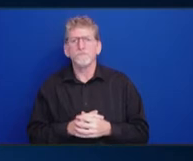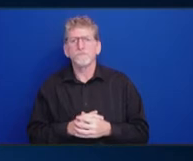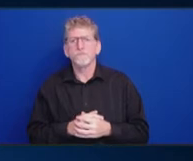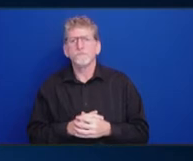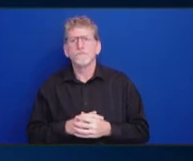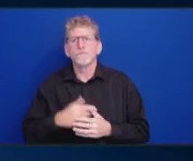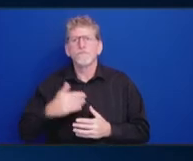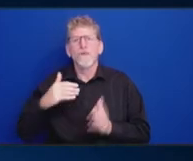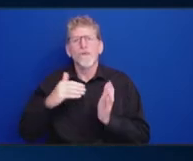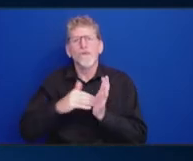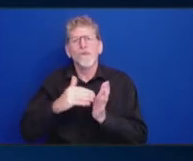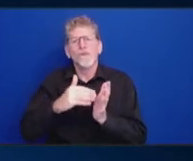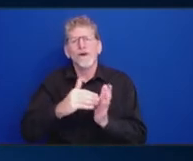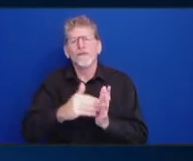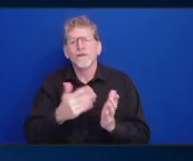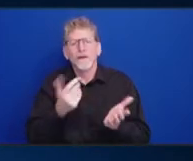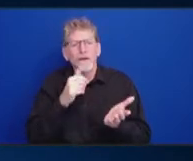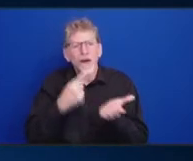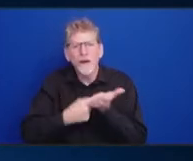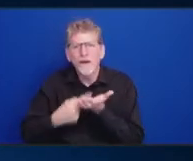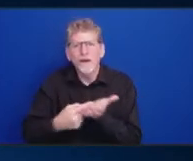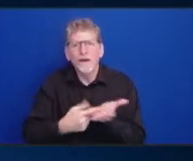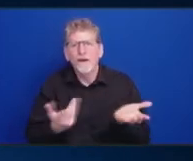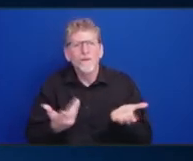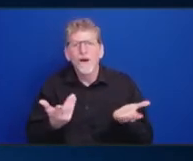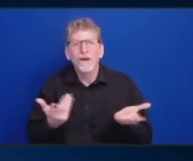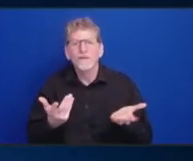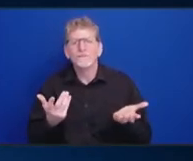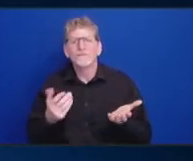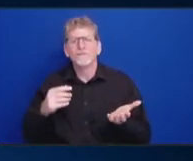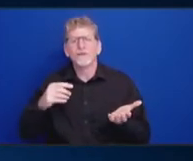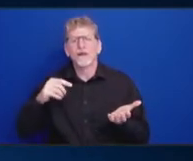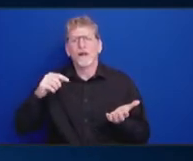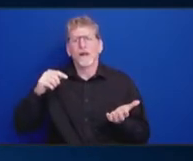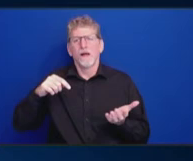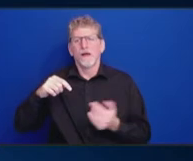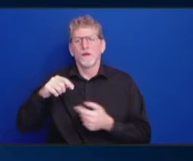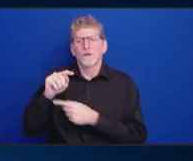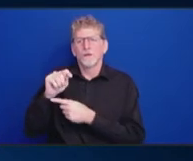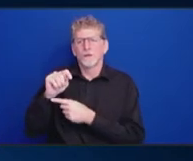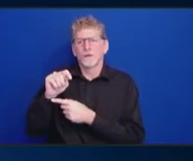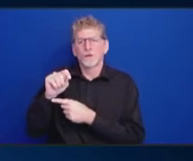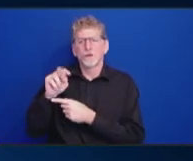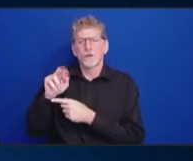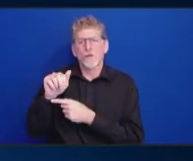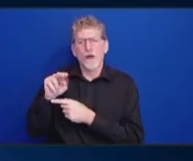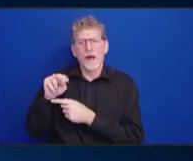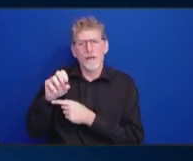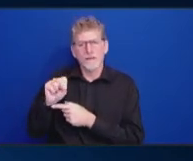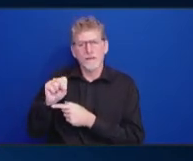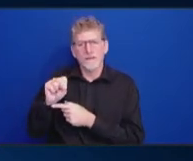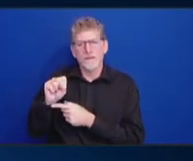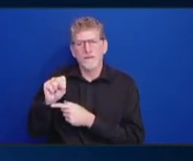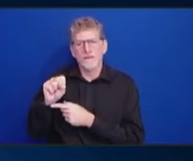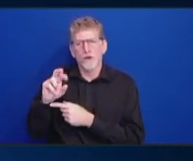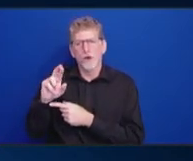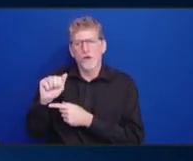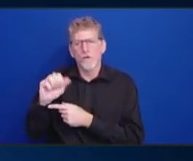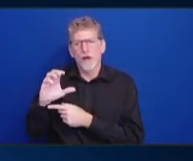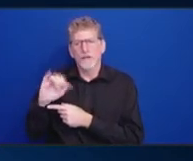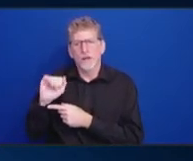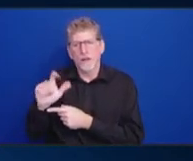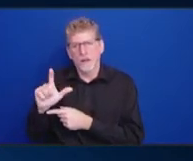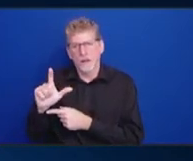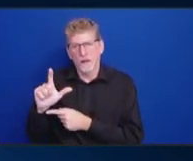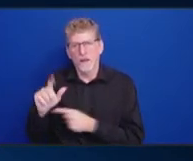of transracial and transnational adoptees that are within our communities and are often sort of left out of the